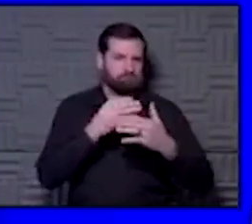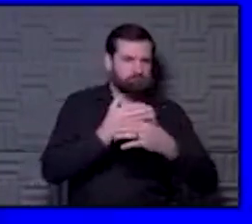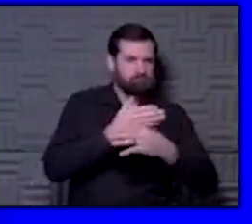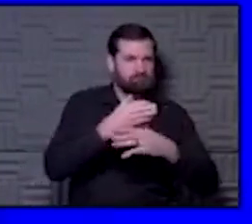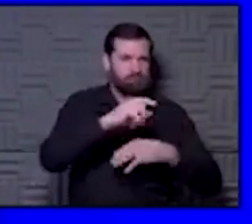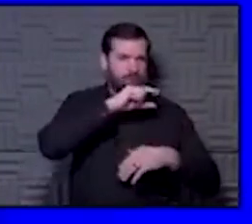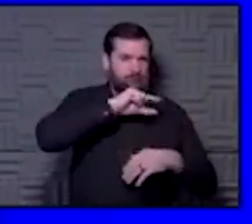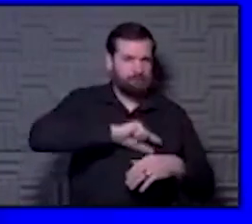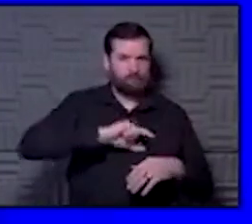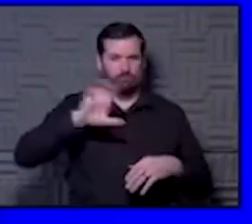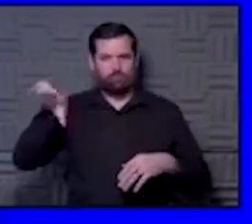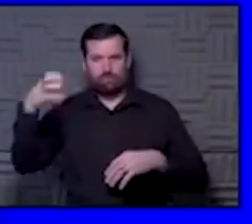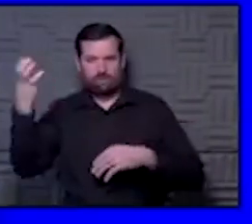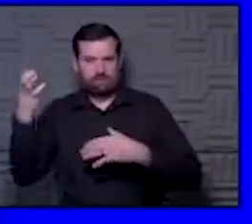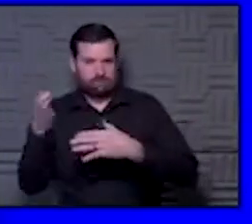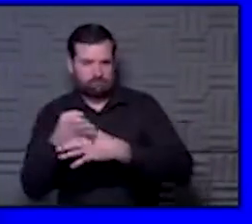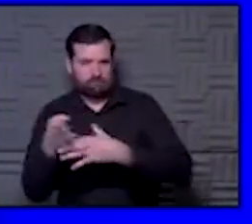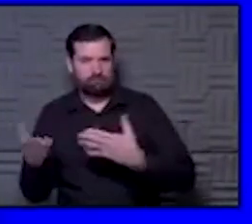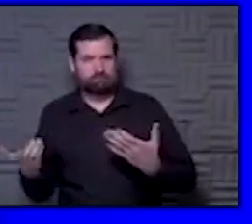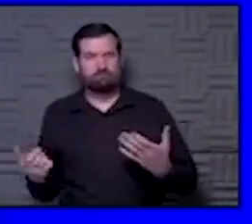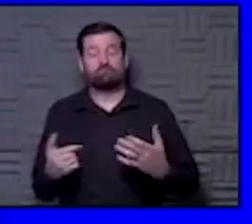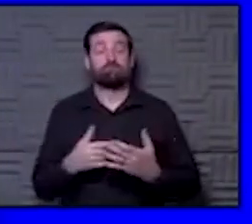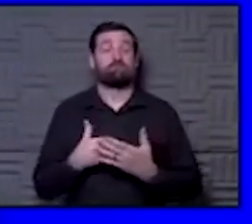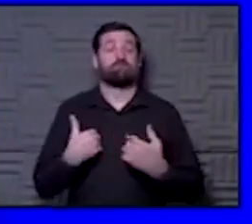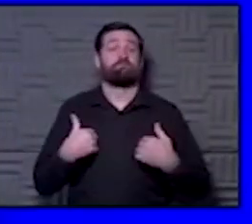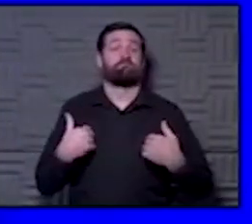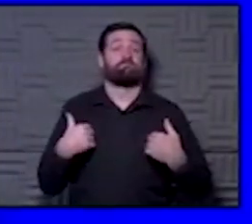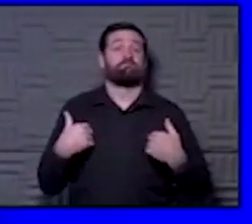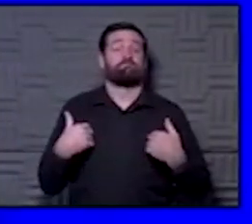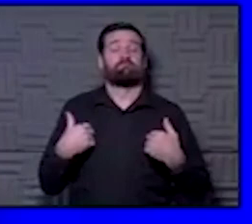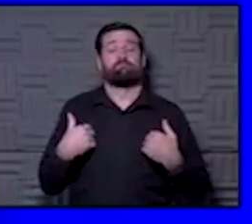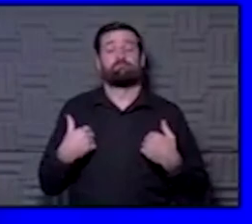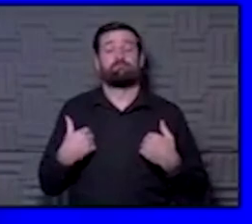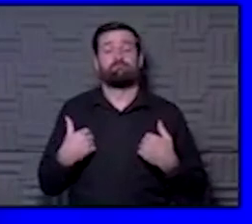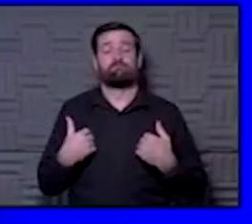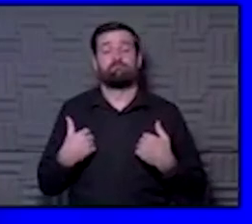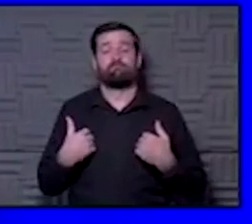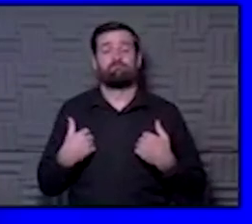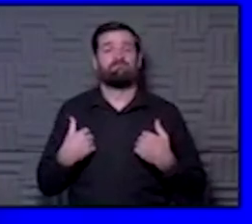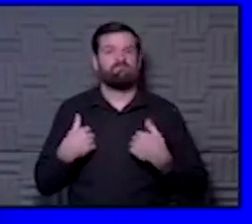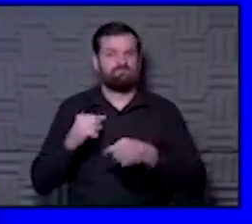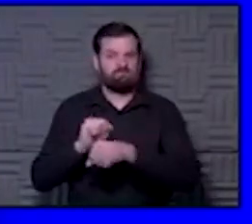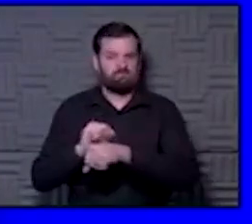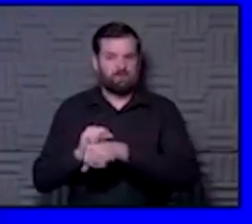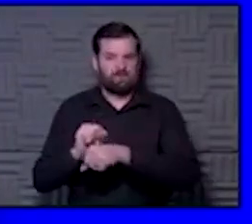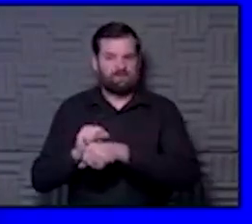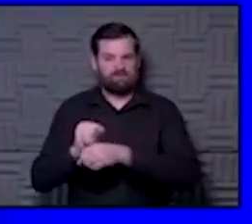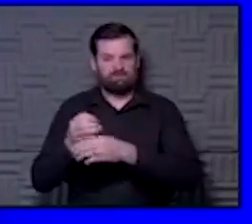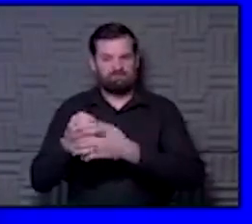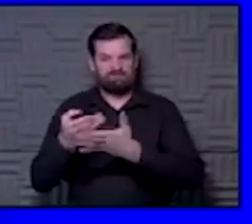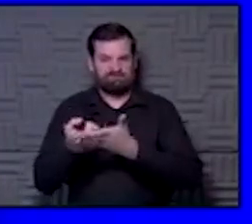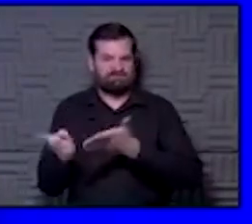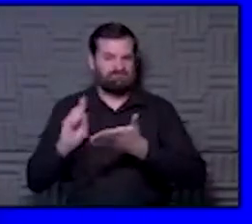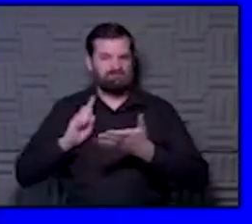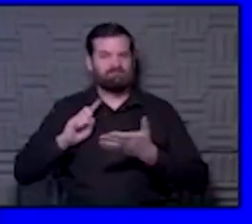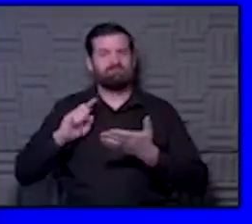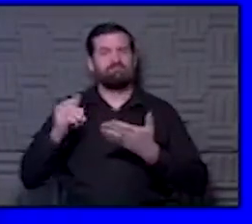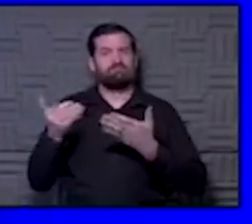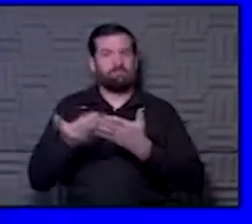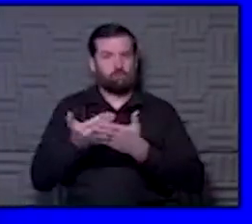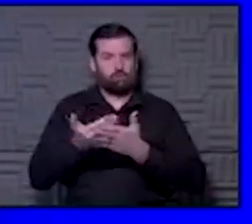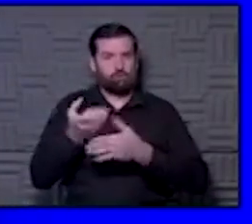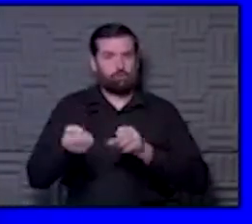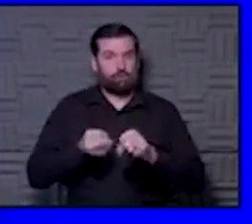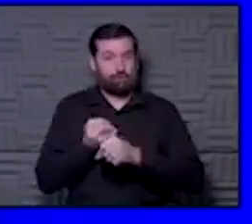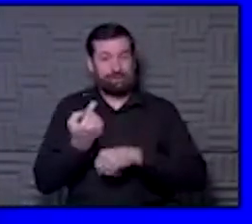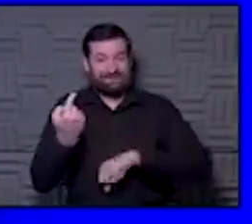and Christmas, yeah. know, certainly I was working at the end of the week last week on New Year's Eve day and New Year's Day,